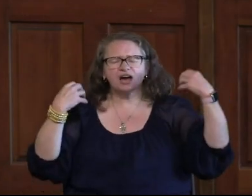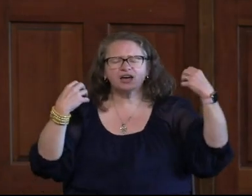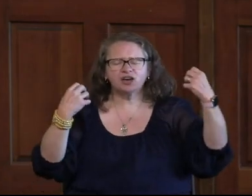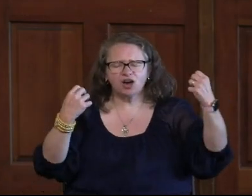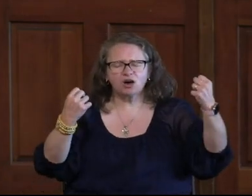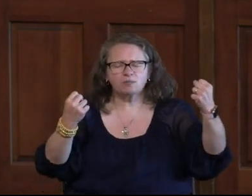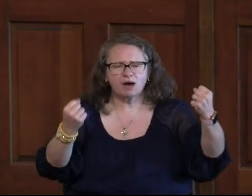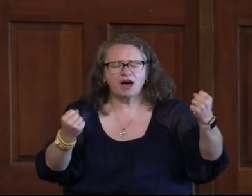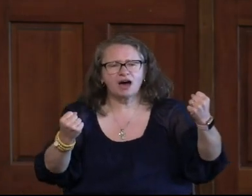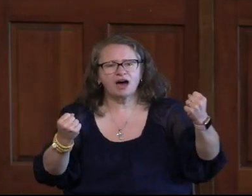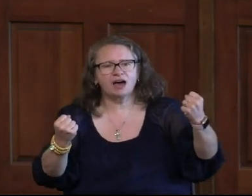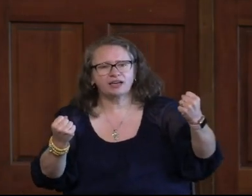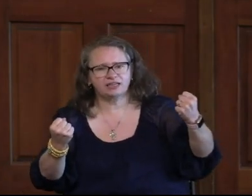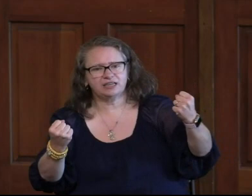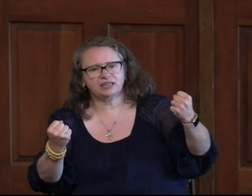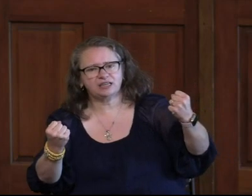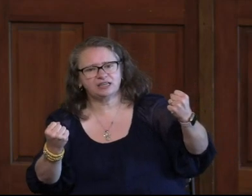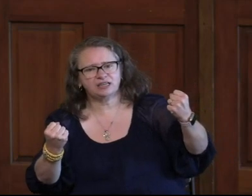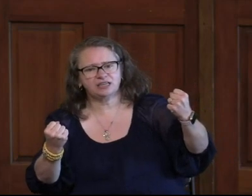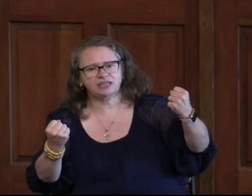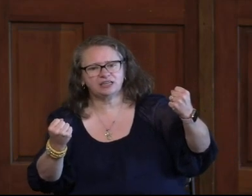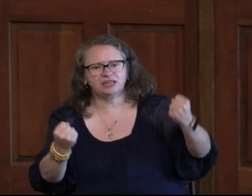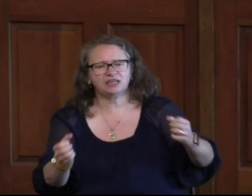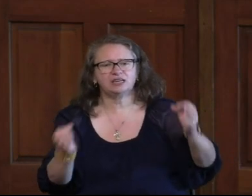Almighty?